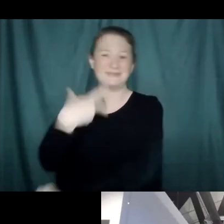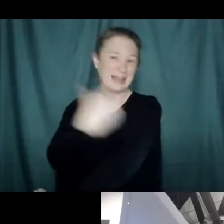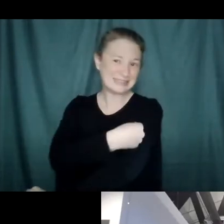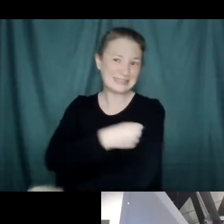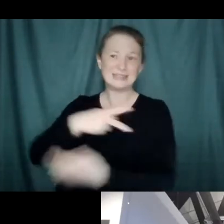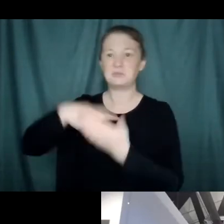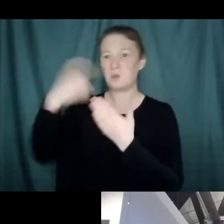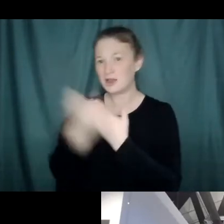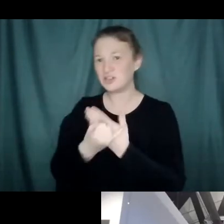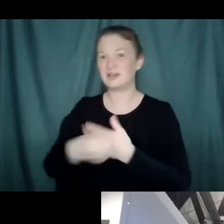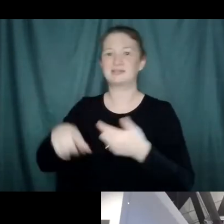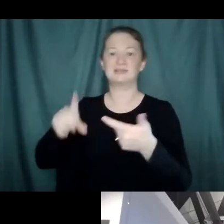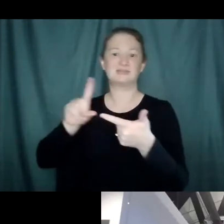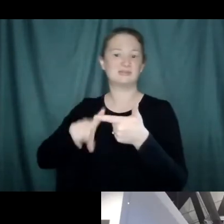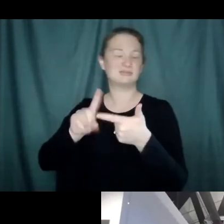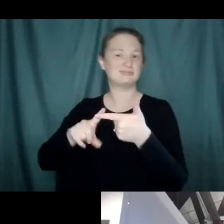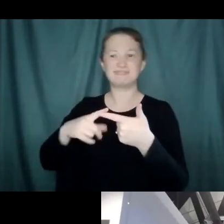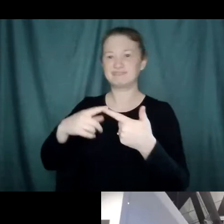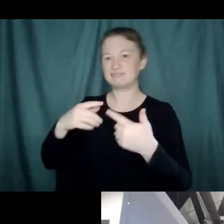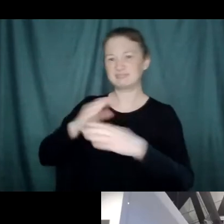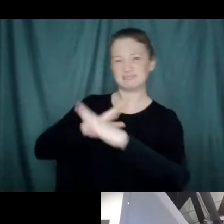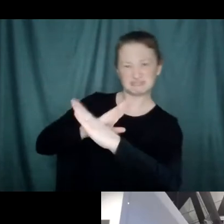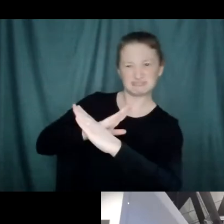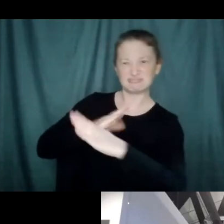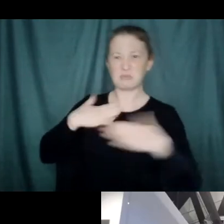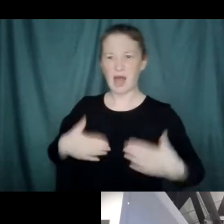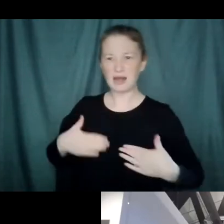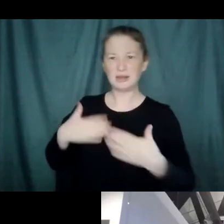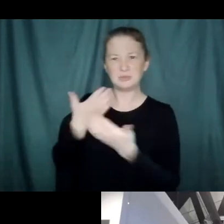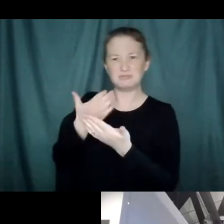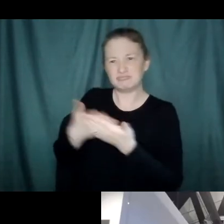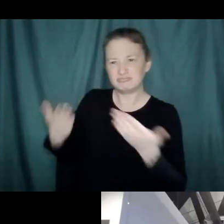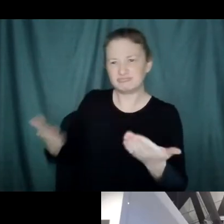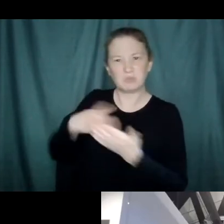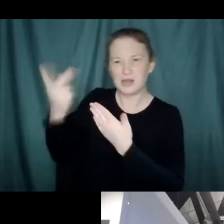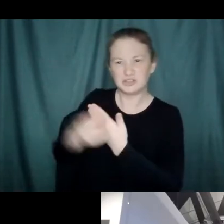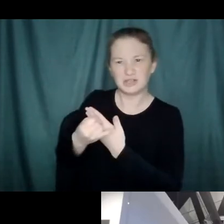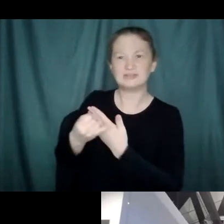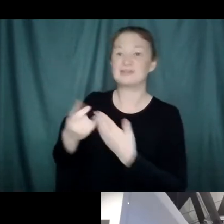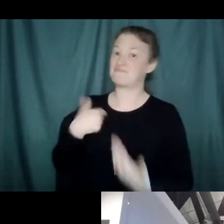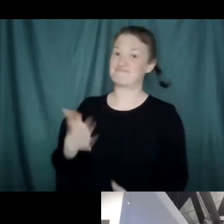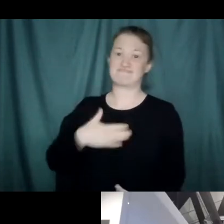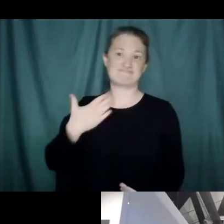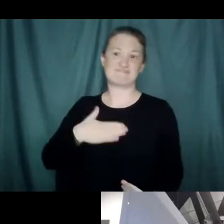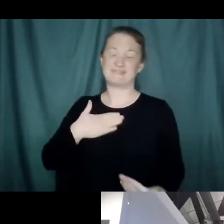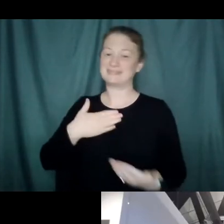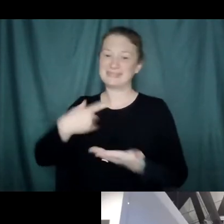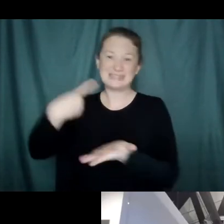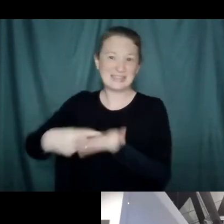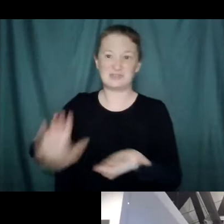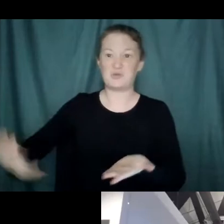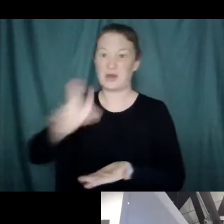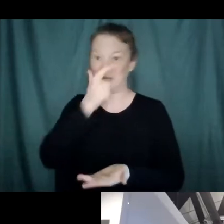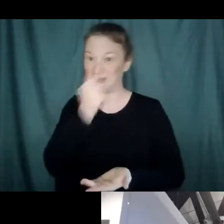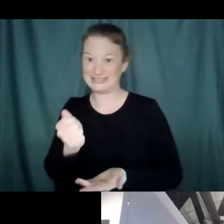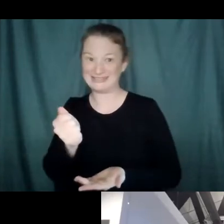tolerance, autoimmunity, and I'm happy to discuss whatever your interest is. Great. Could you tell us